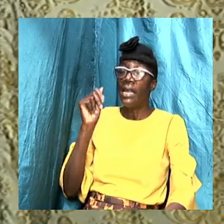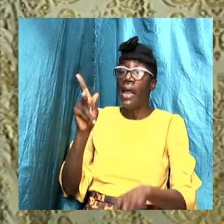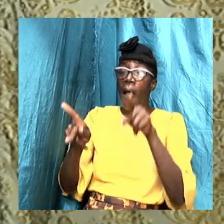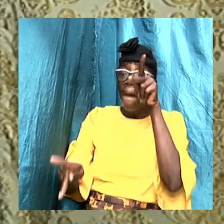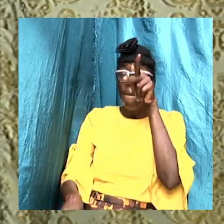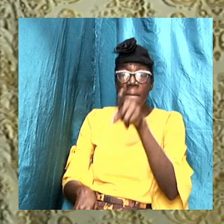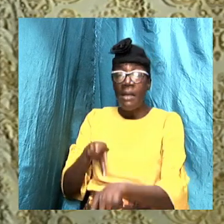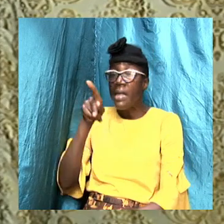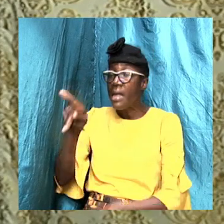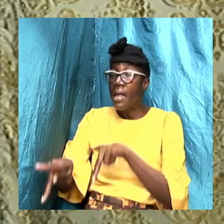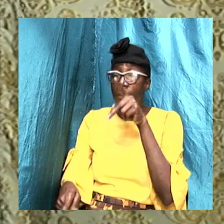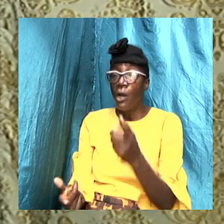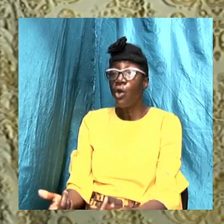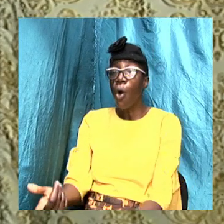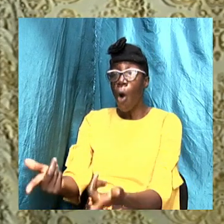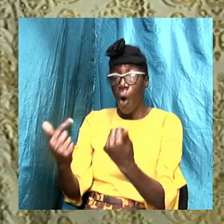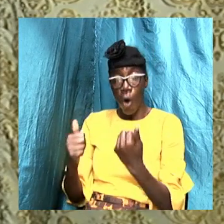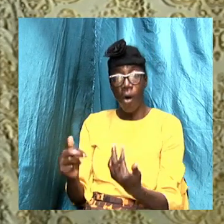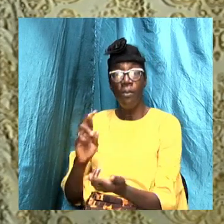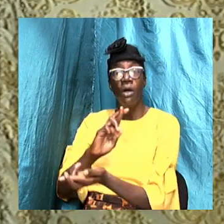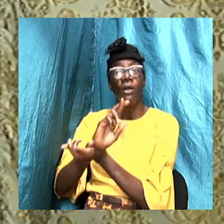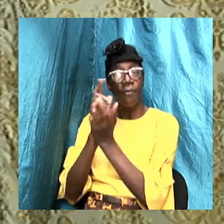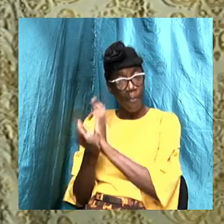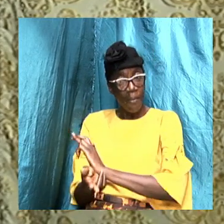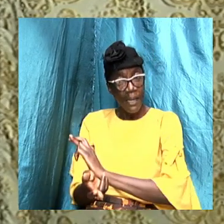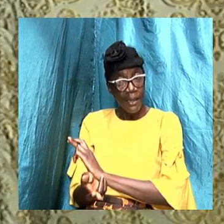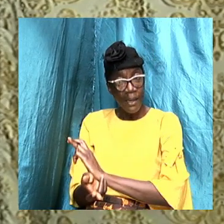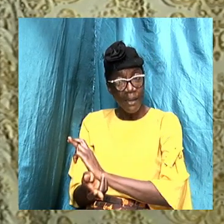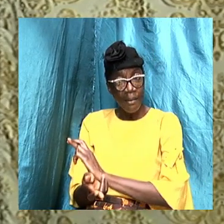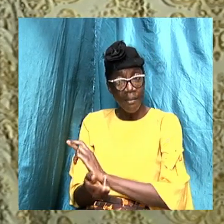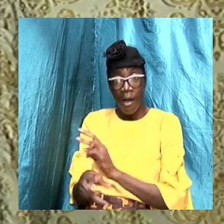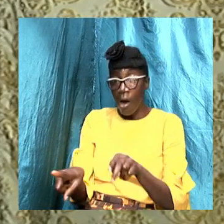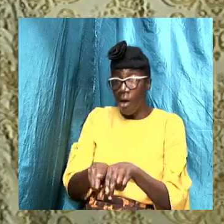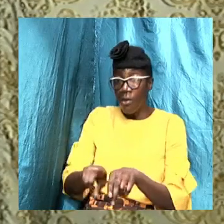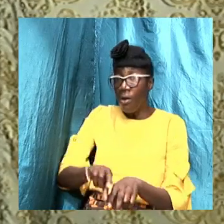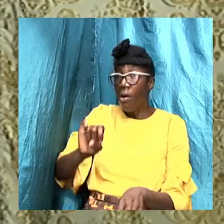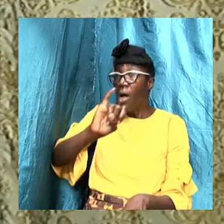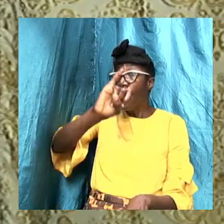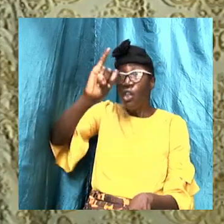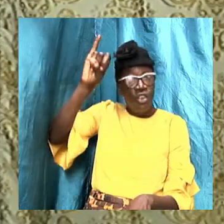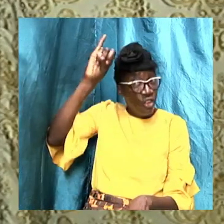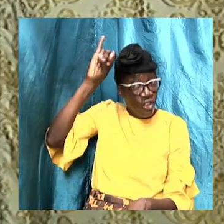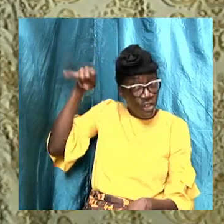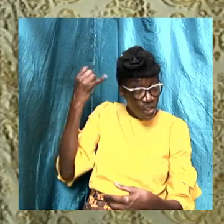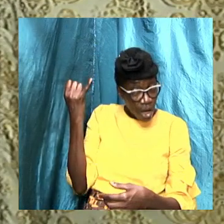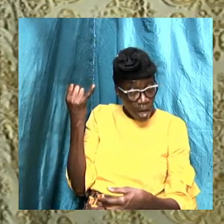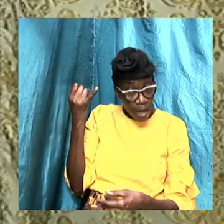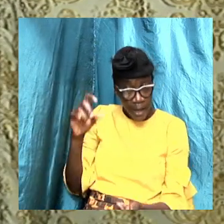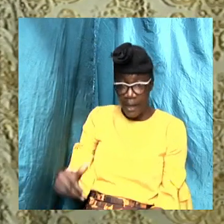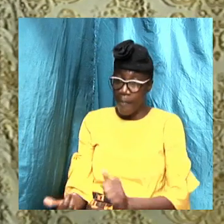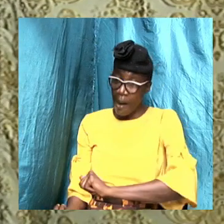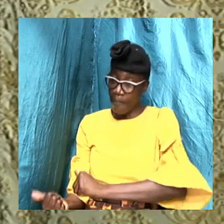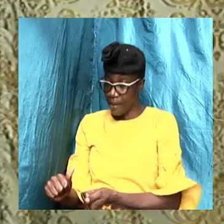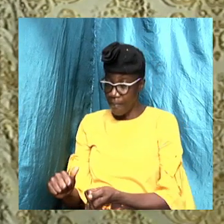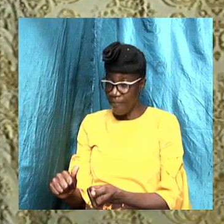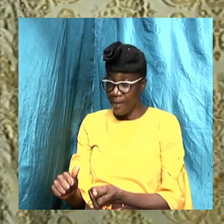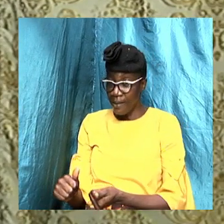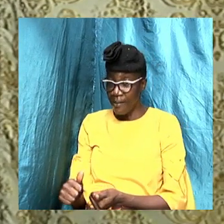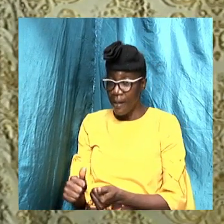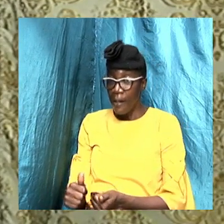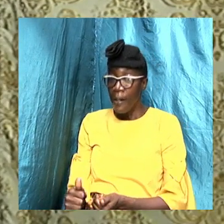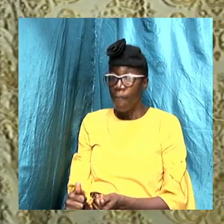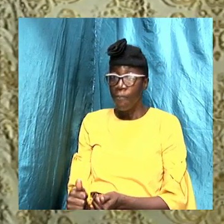repentance. Then we also say that John the Baptist, the forerunner of Jesus Christ, came and he